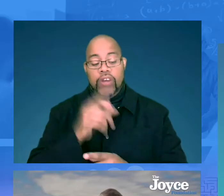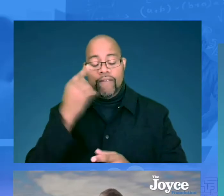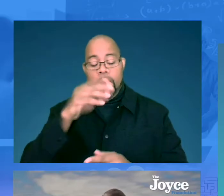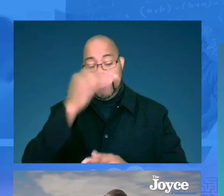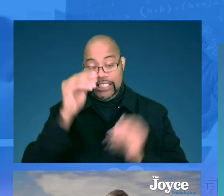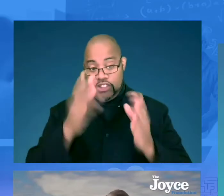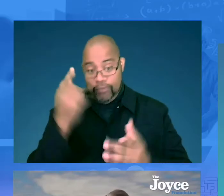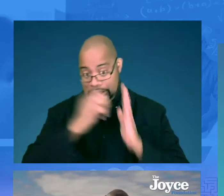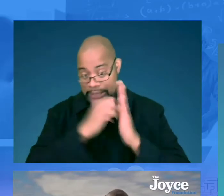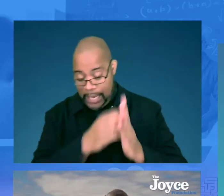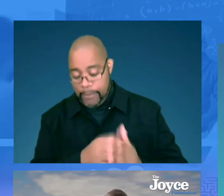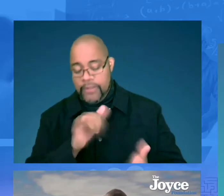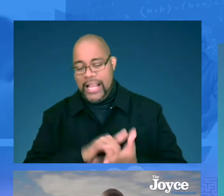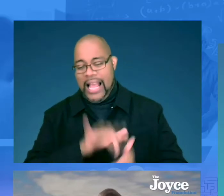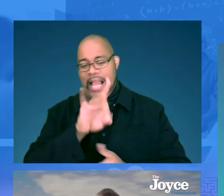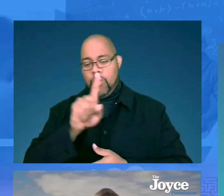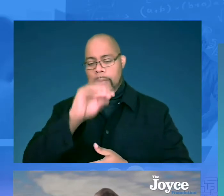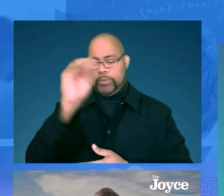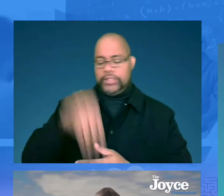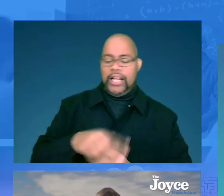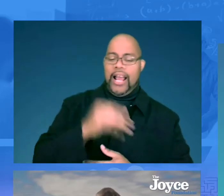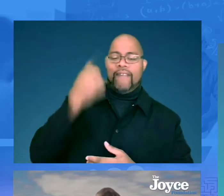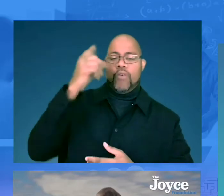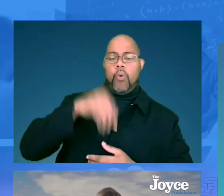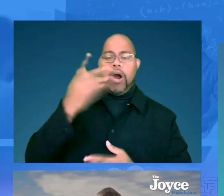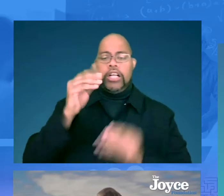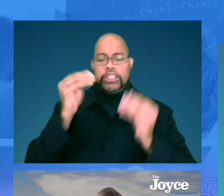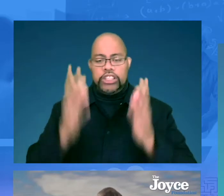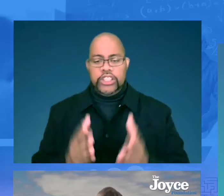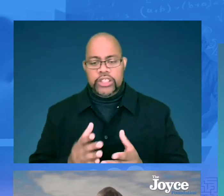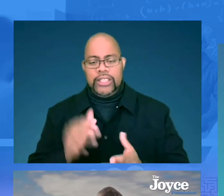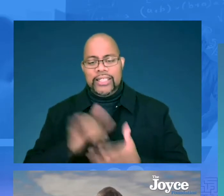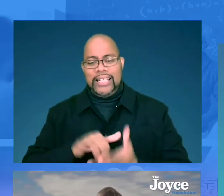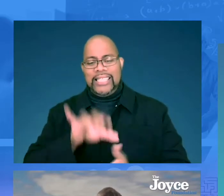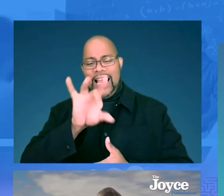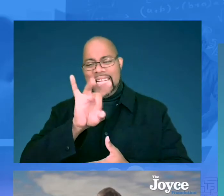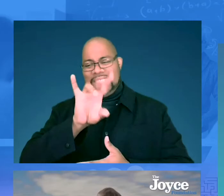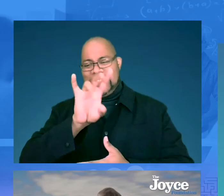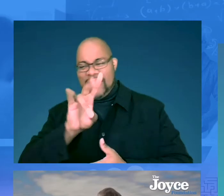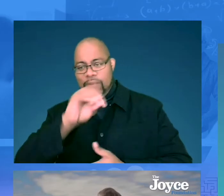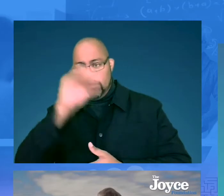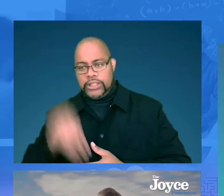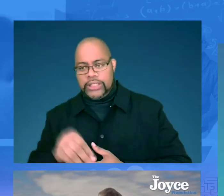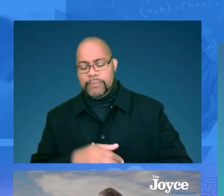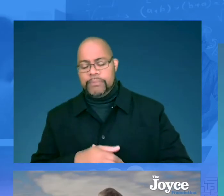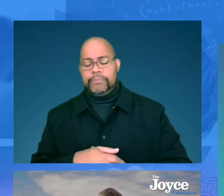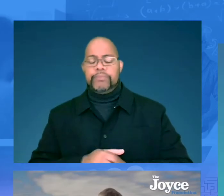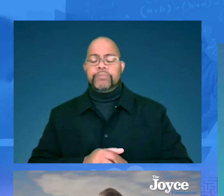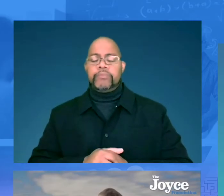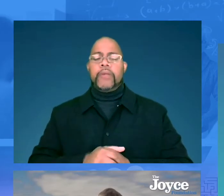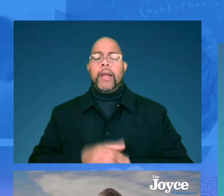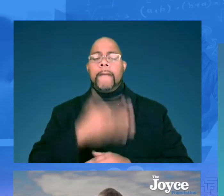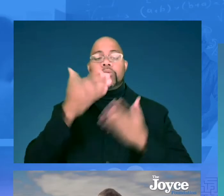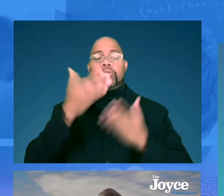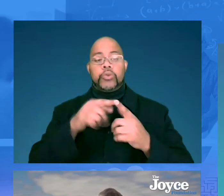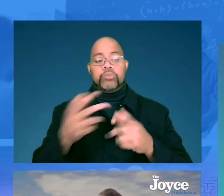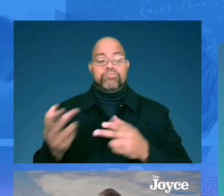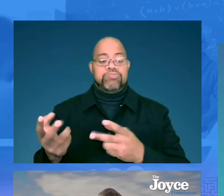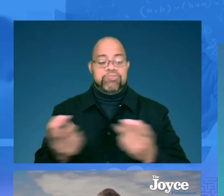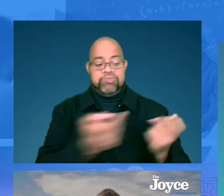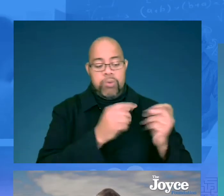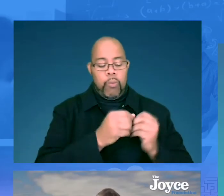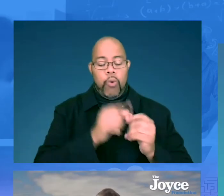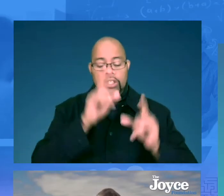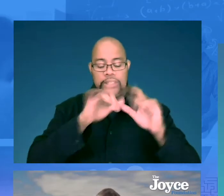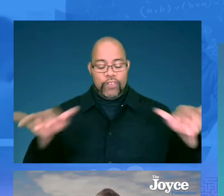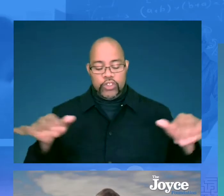rate for Black teachers, for example, is 81% and for white teachers is 87%. The best